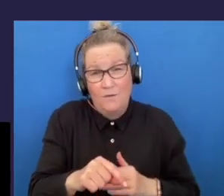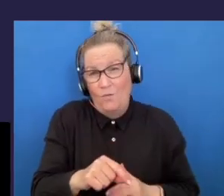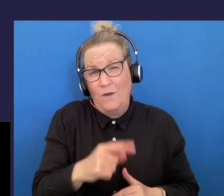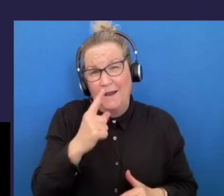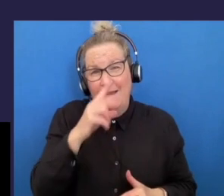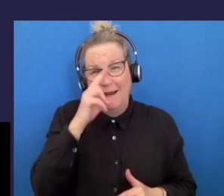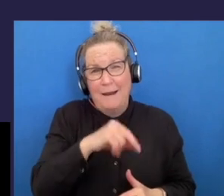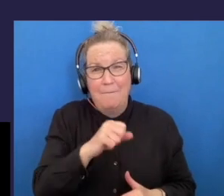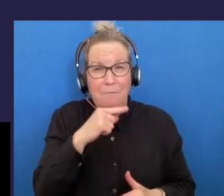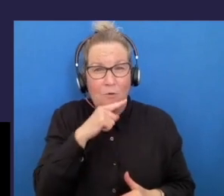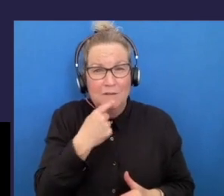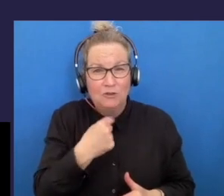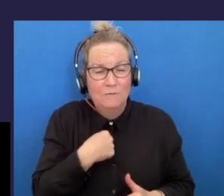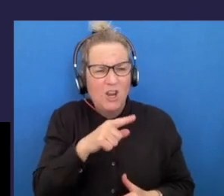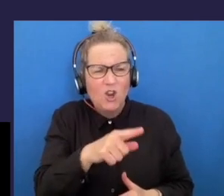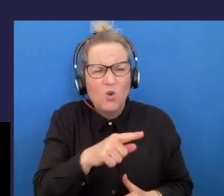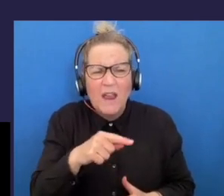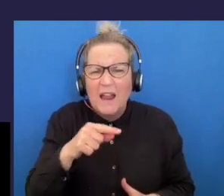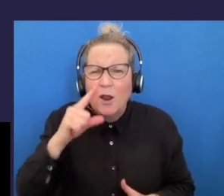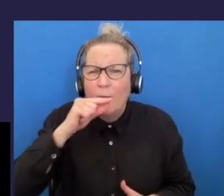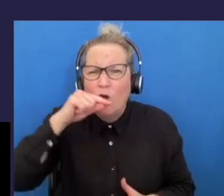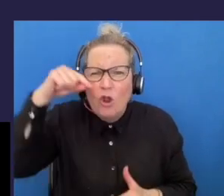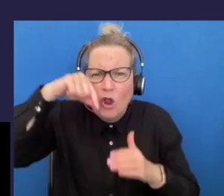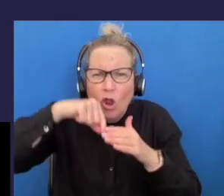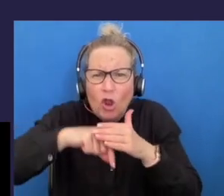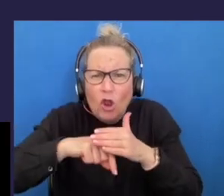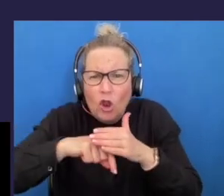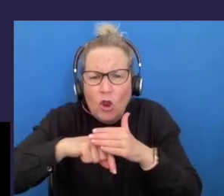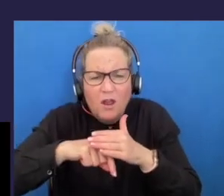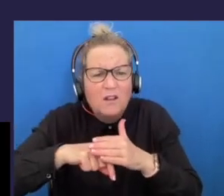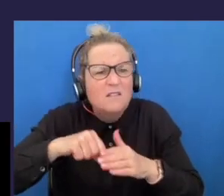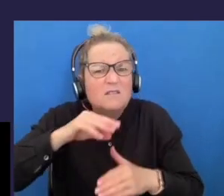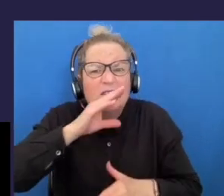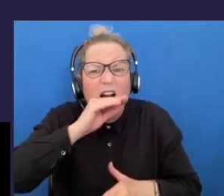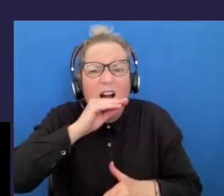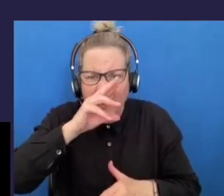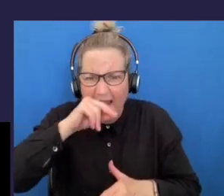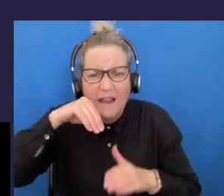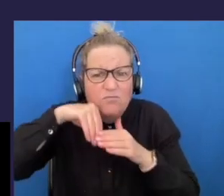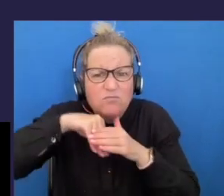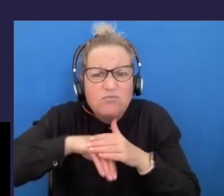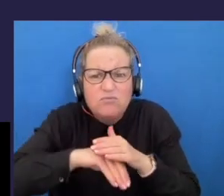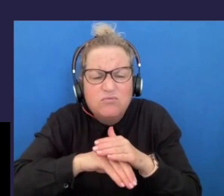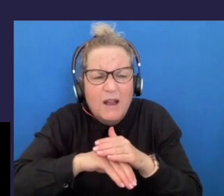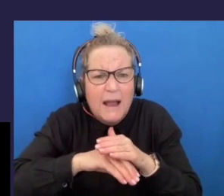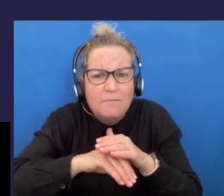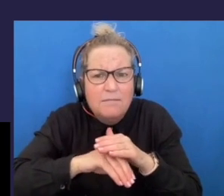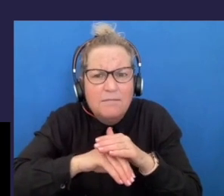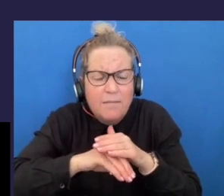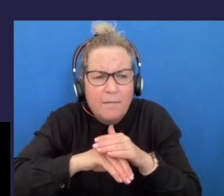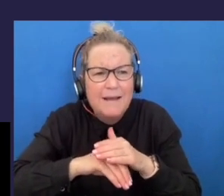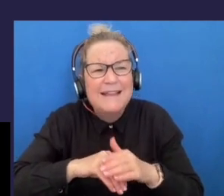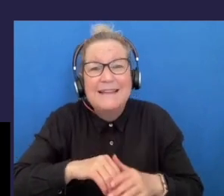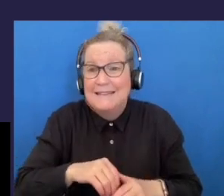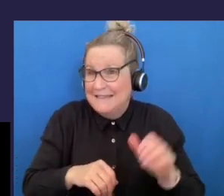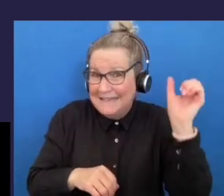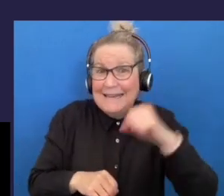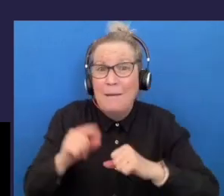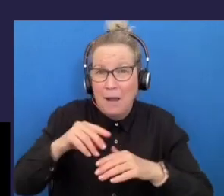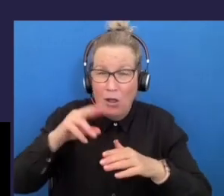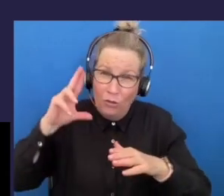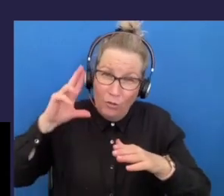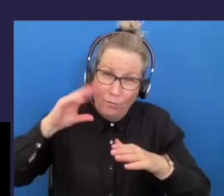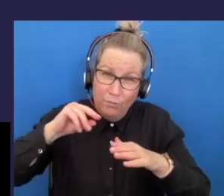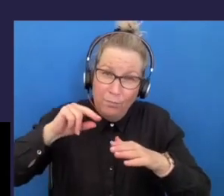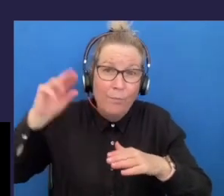he wants to stay here if he wants to get his head up sooner or later but the main thing around this is about understanding that bird and fish